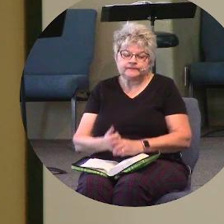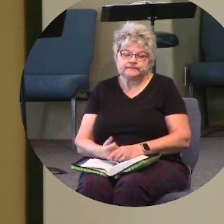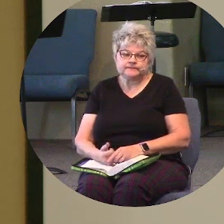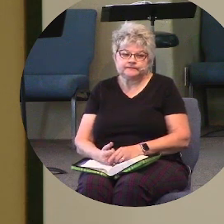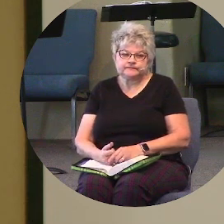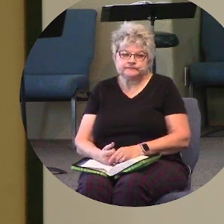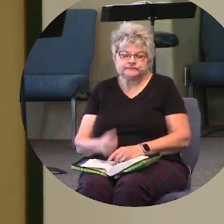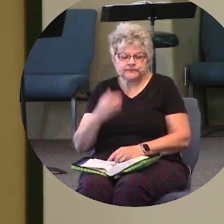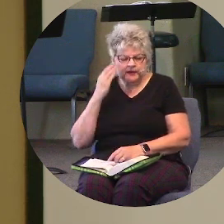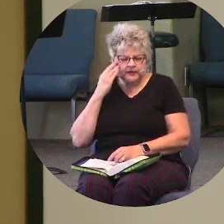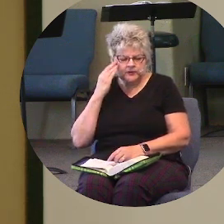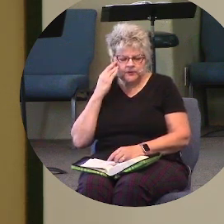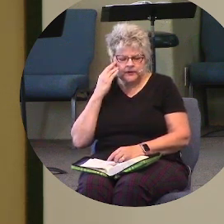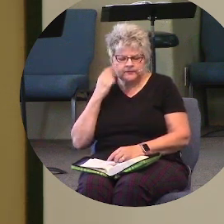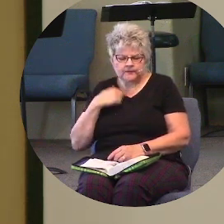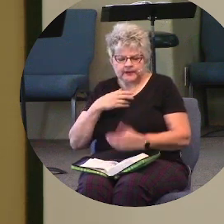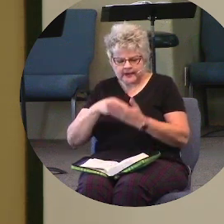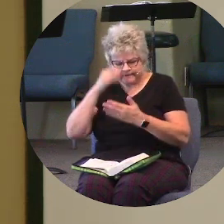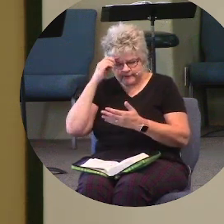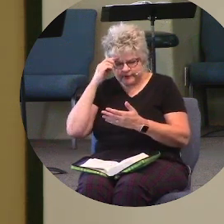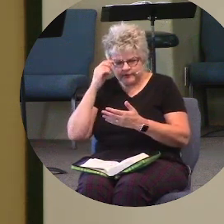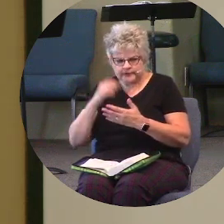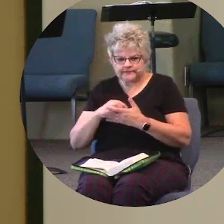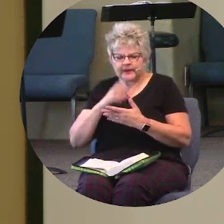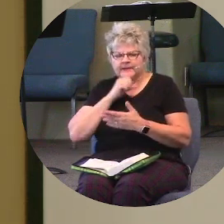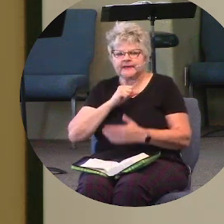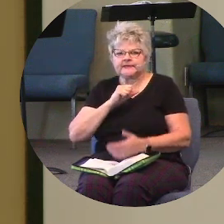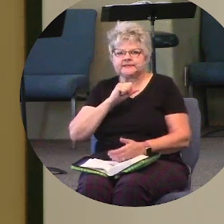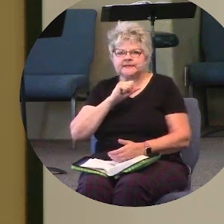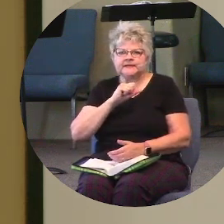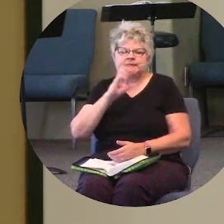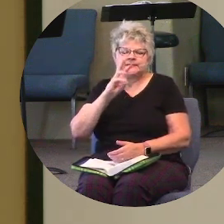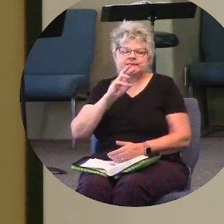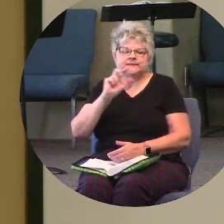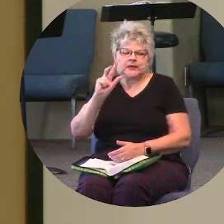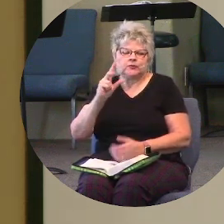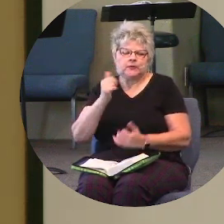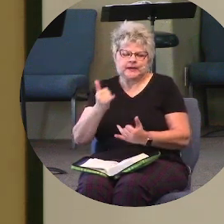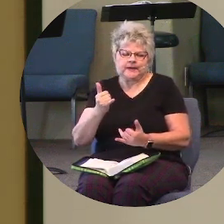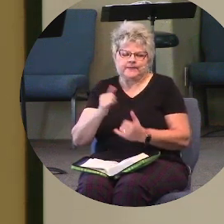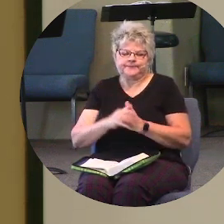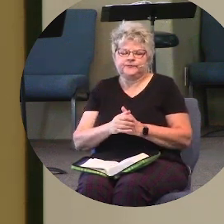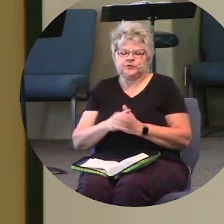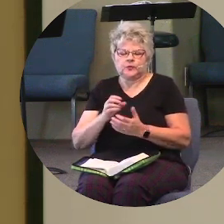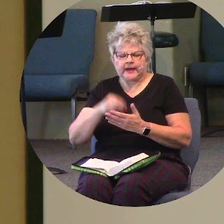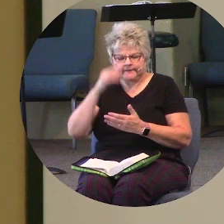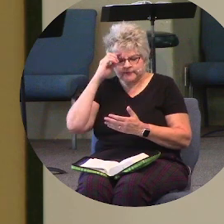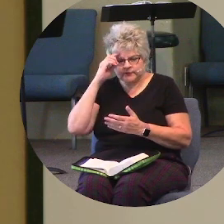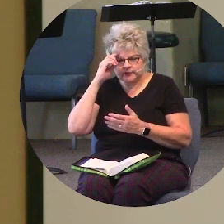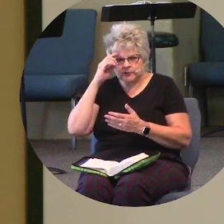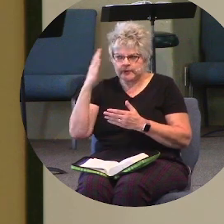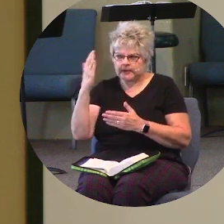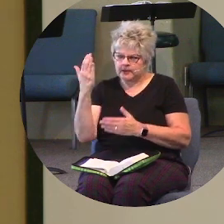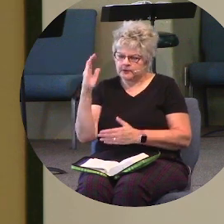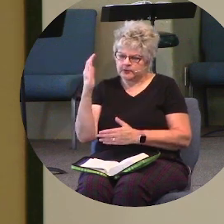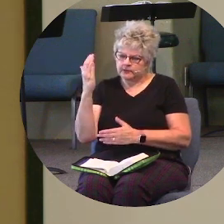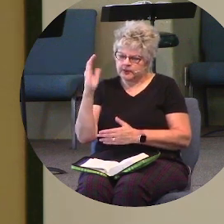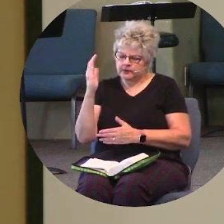Well, you know what I've learned? I'm 63 now. So what I've learned is that when I look in the mirror,